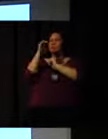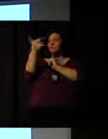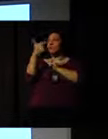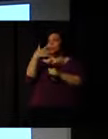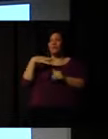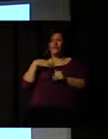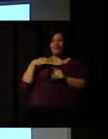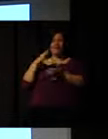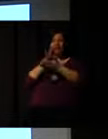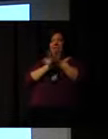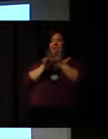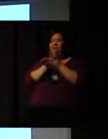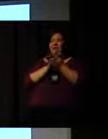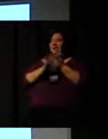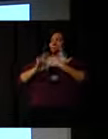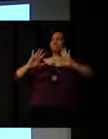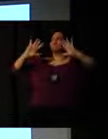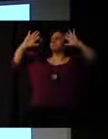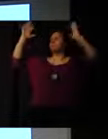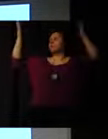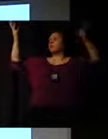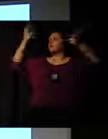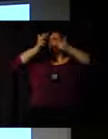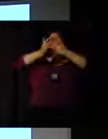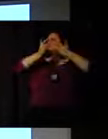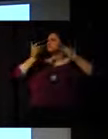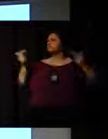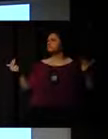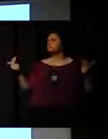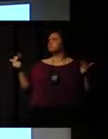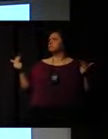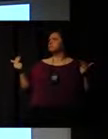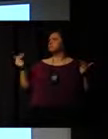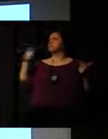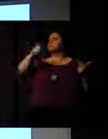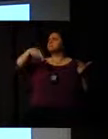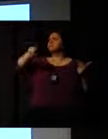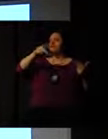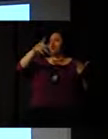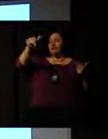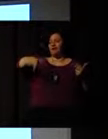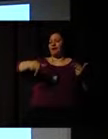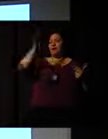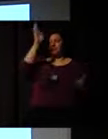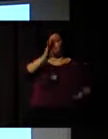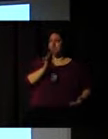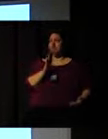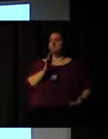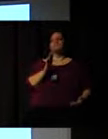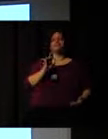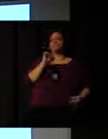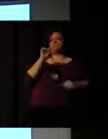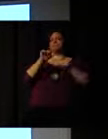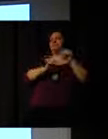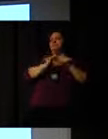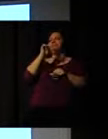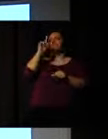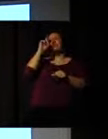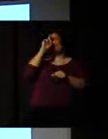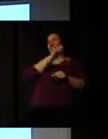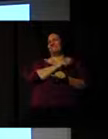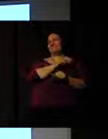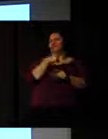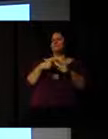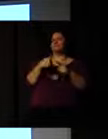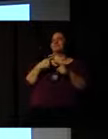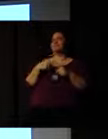big events, like the events that you are going to organize, are a little bit complicated, because you need the support